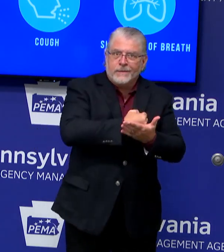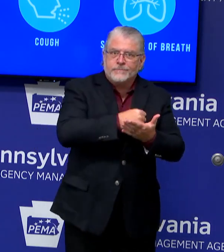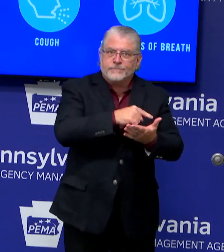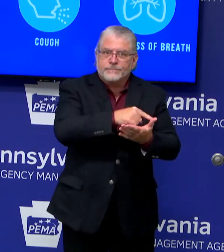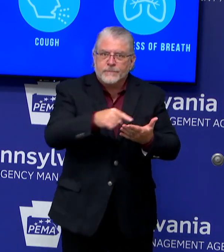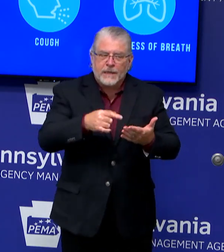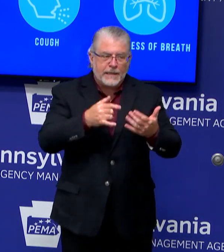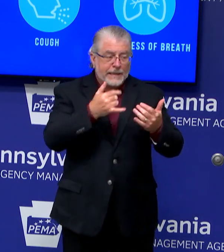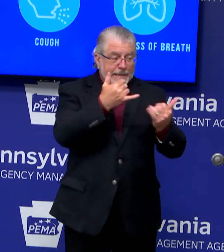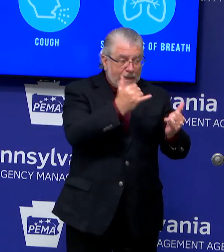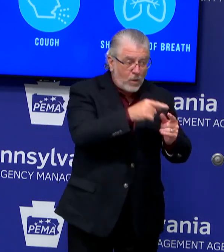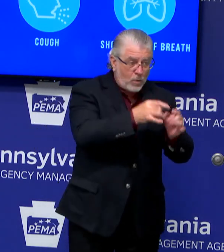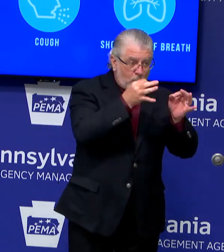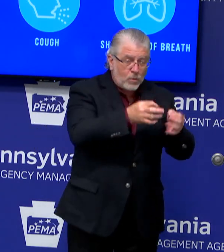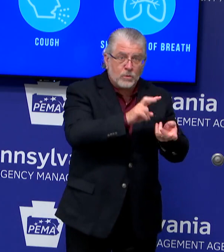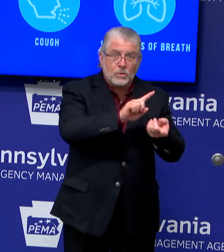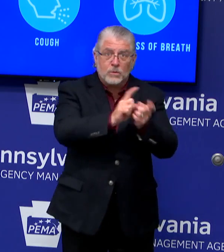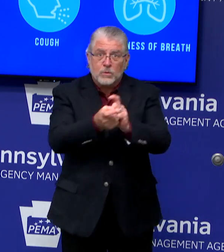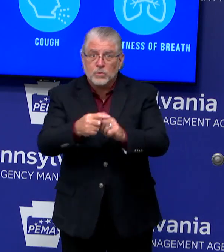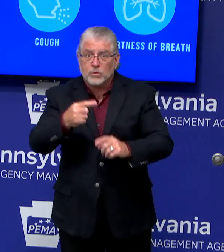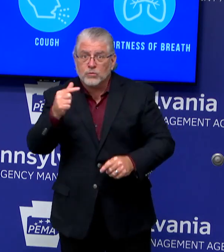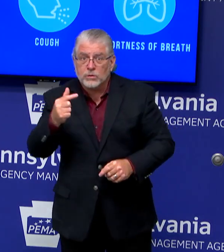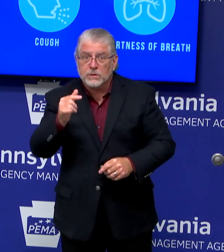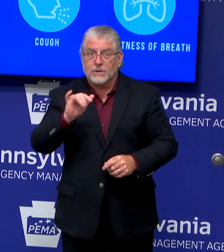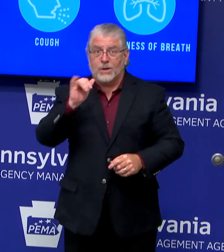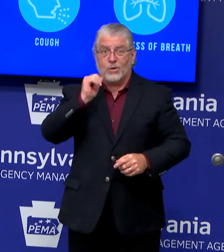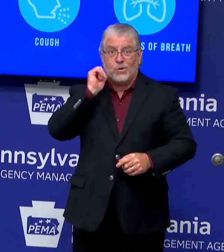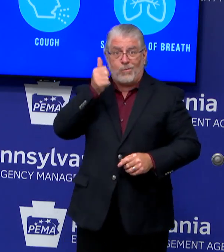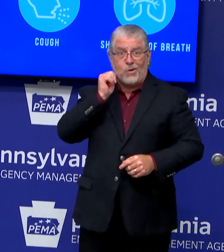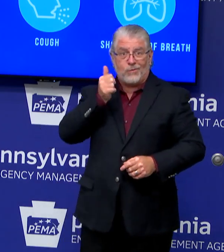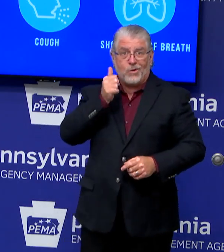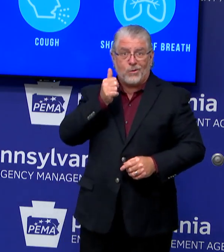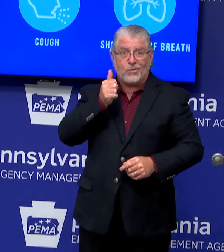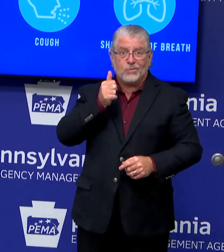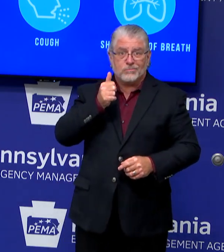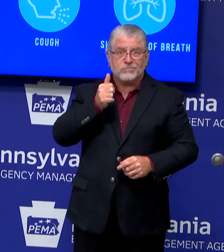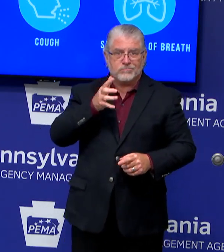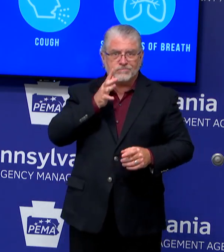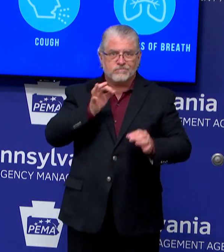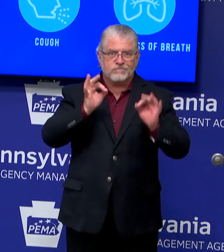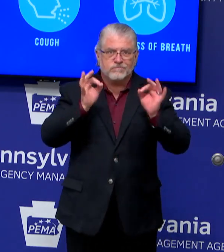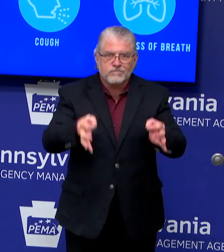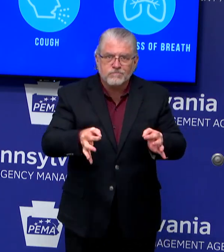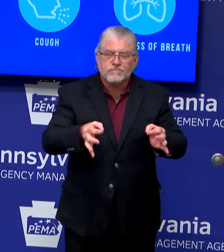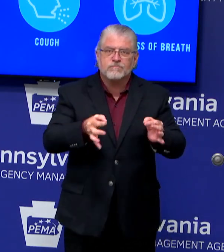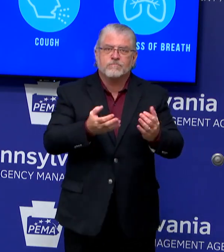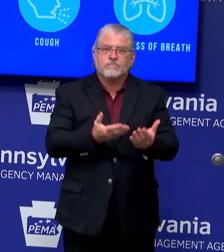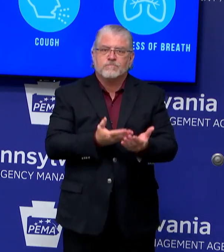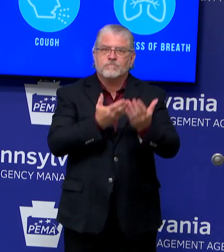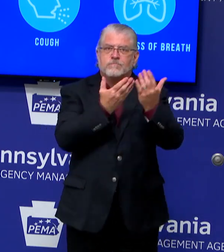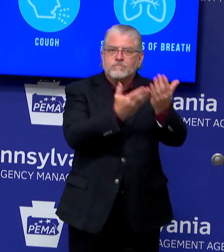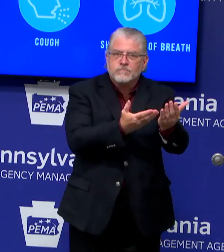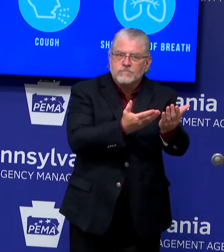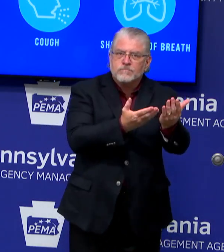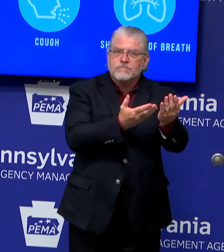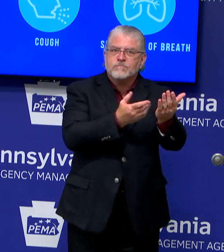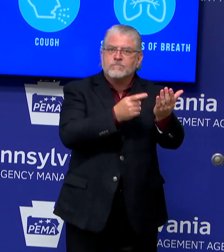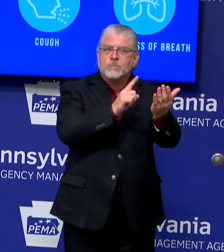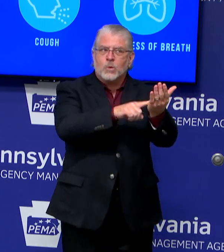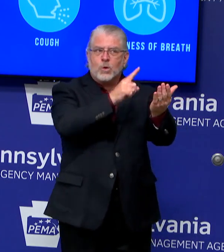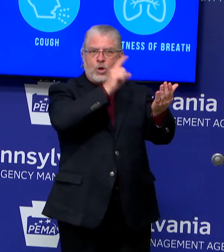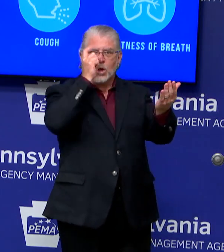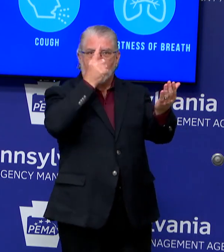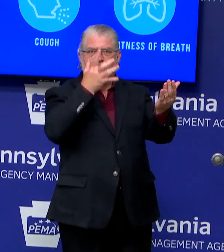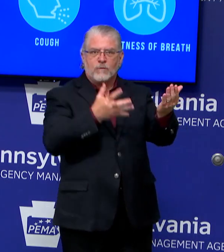to green. So we will, tomorrow, come up with our recommendations. Then we pose our recommendations to the governor. And the governor will make his